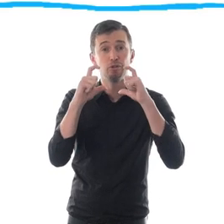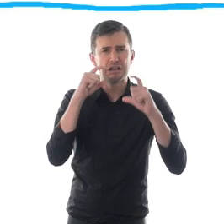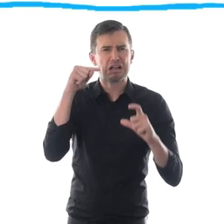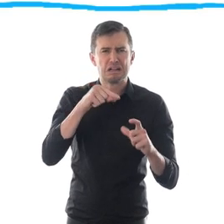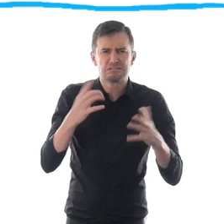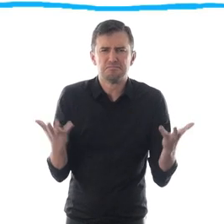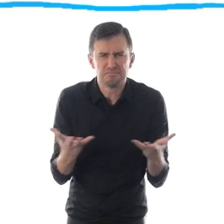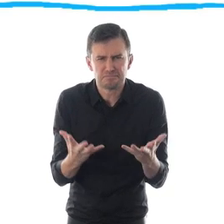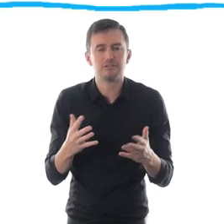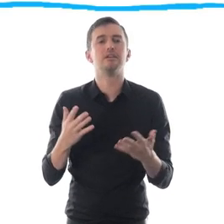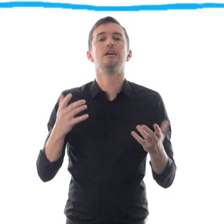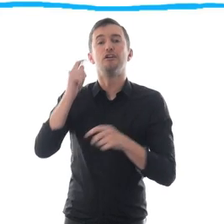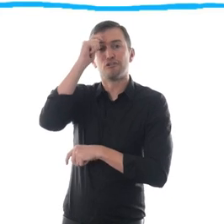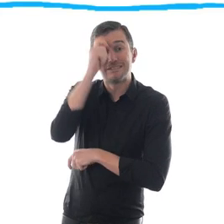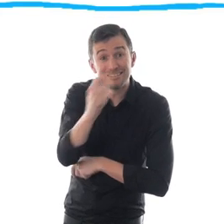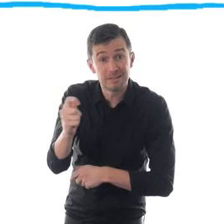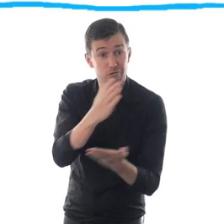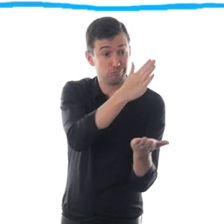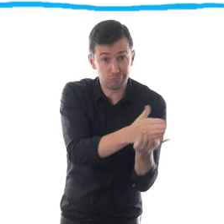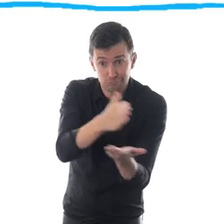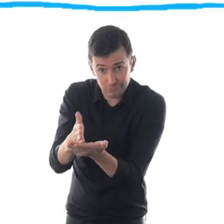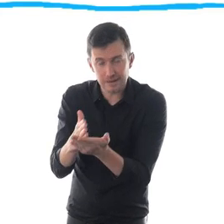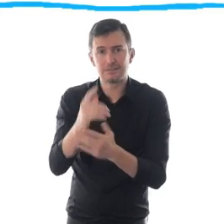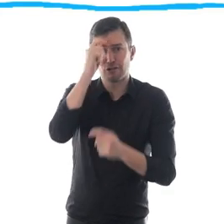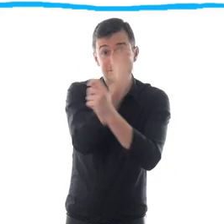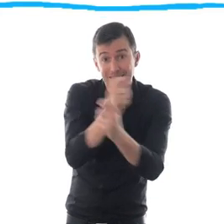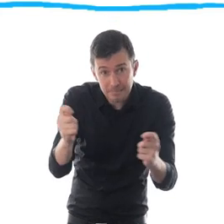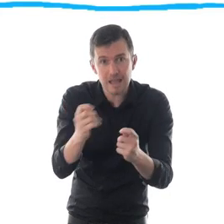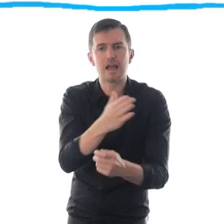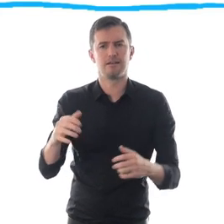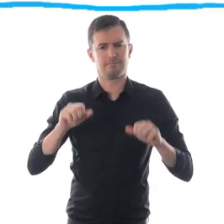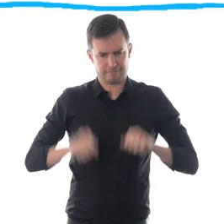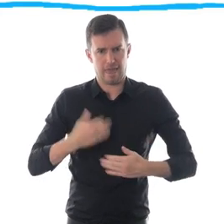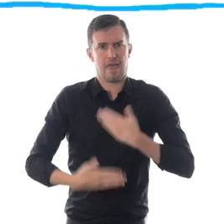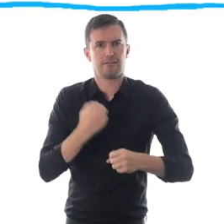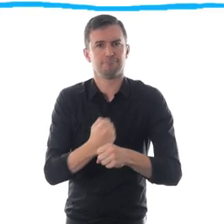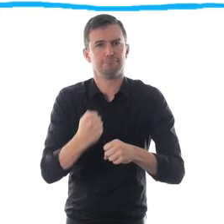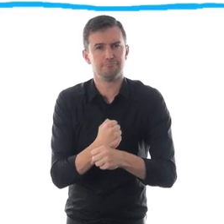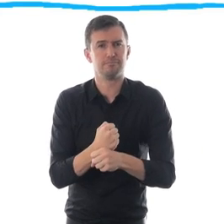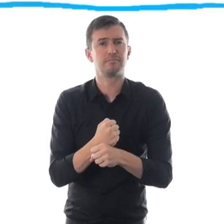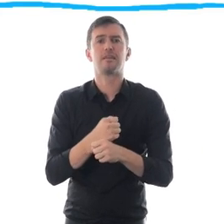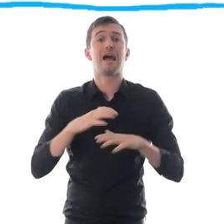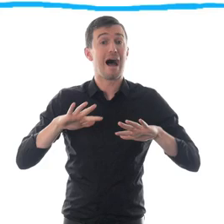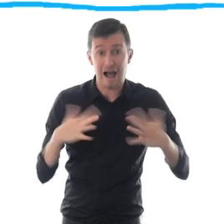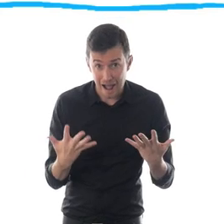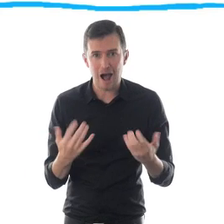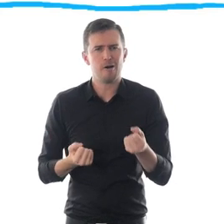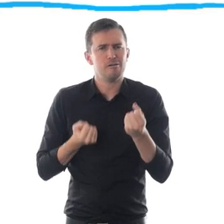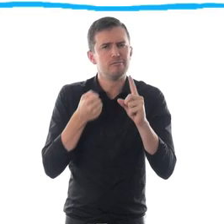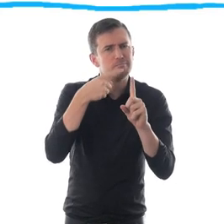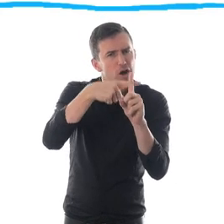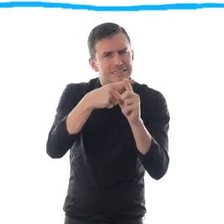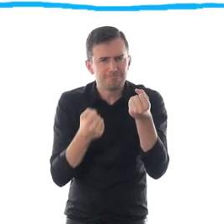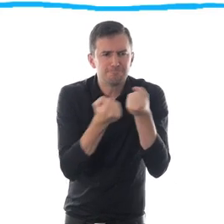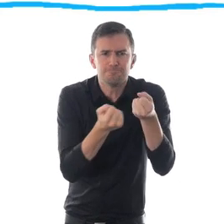Inclusive communication is about respecting rights and abilities. It should be a priority in your work. It means proactively and